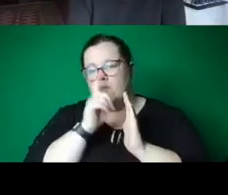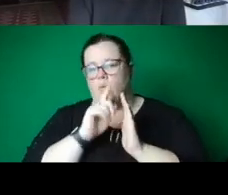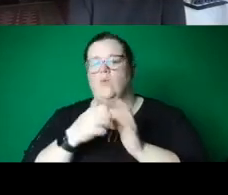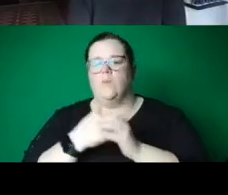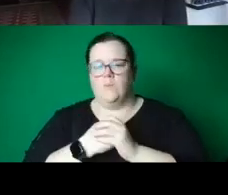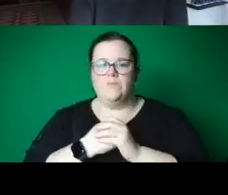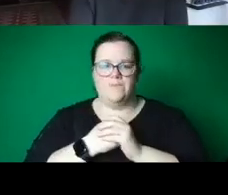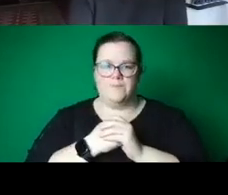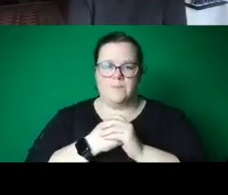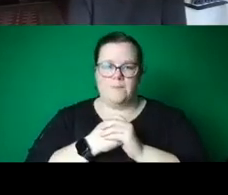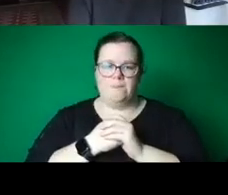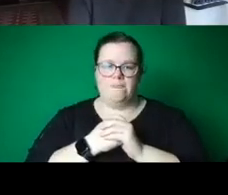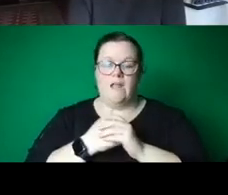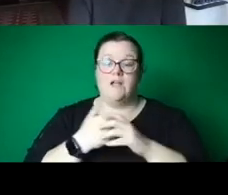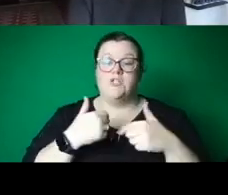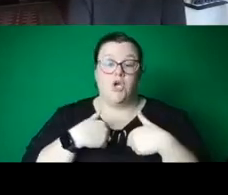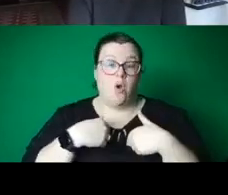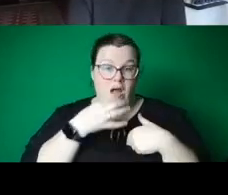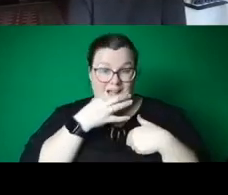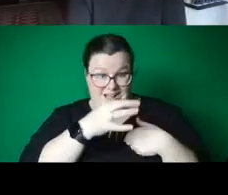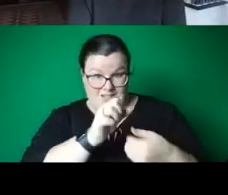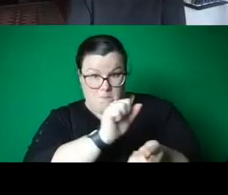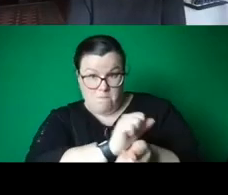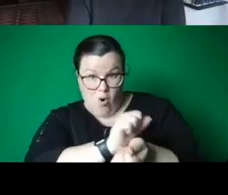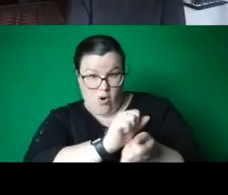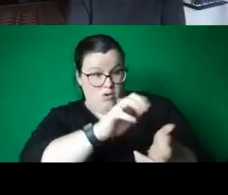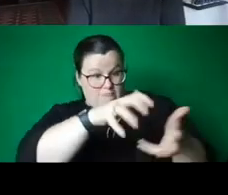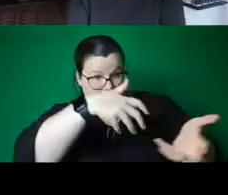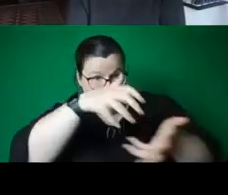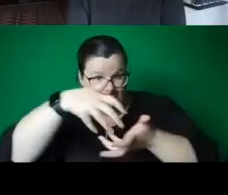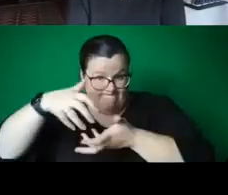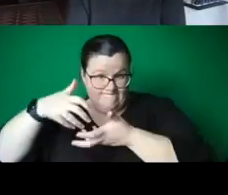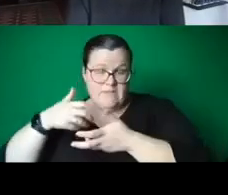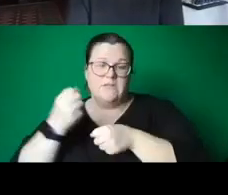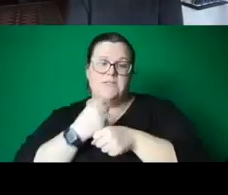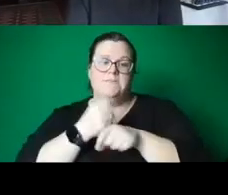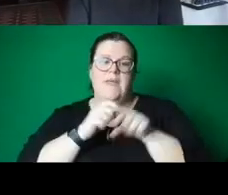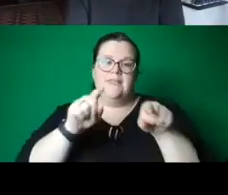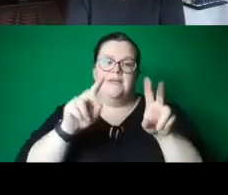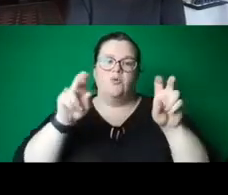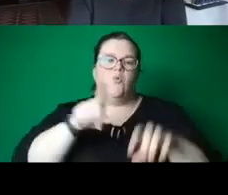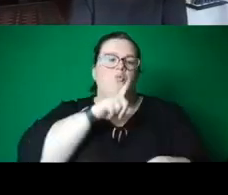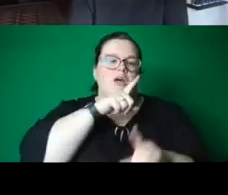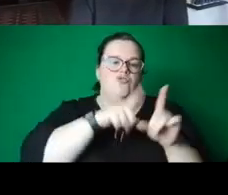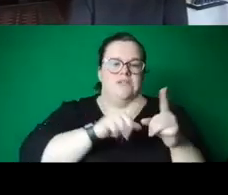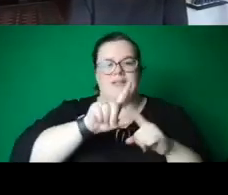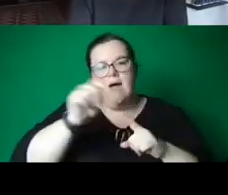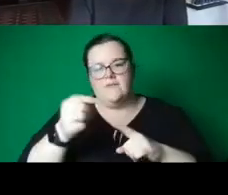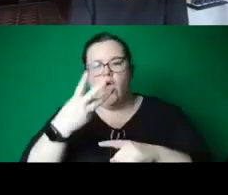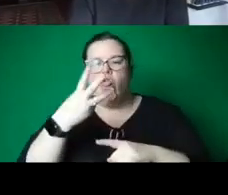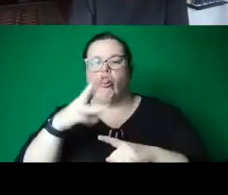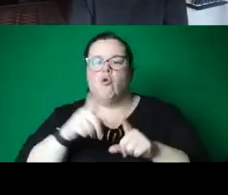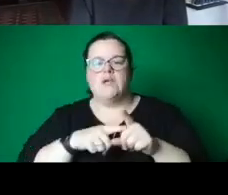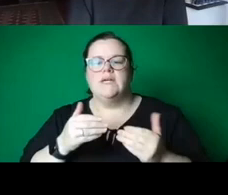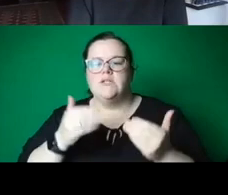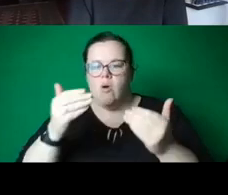I borrowed them to curate this installation called 100 years after 30 years on for the Tbilisi Triennial. Here I